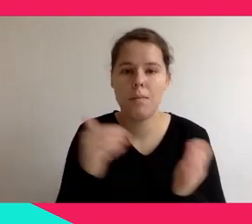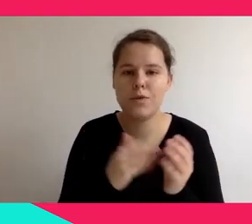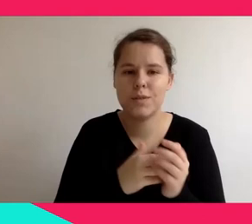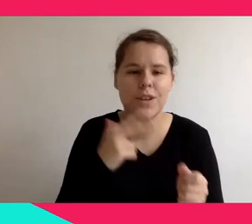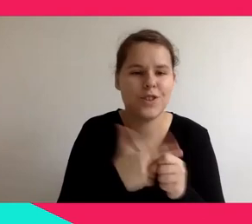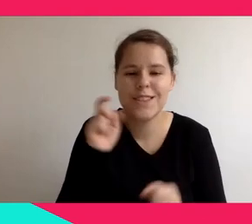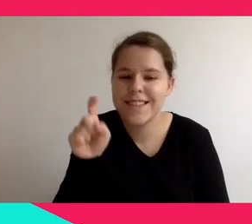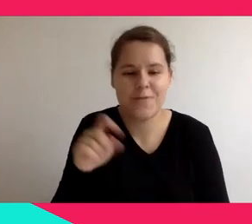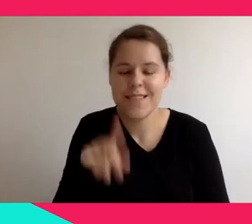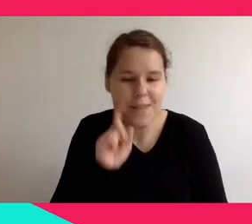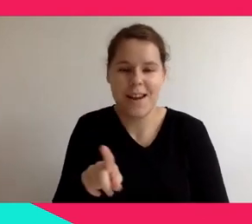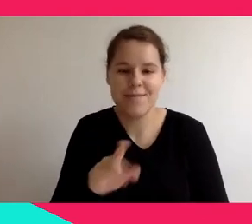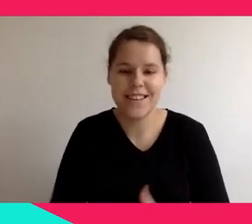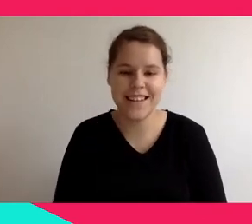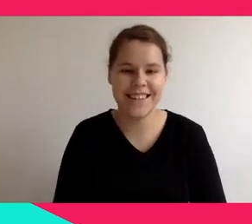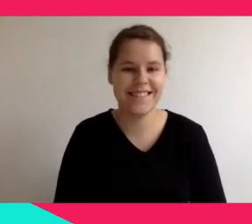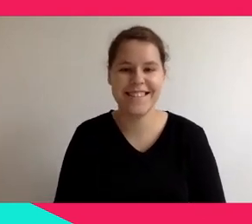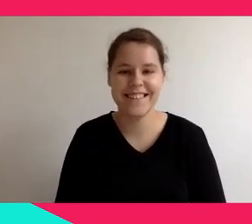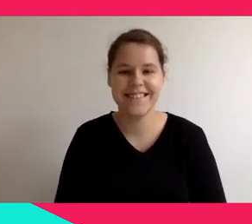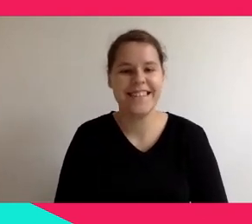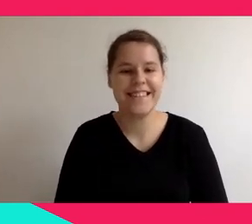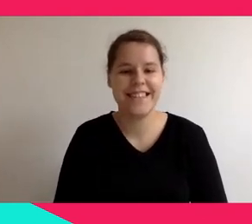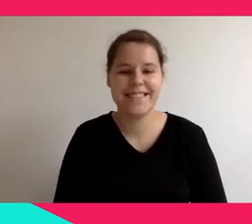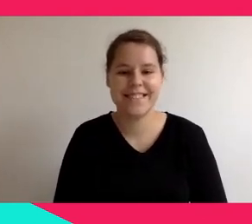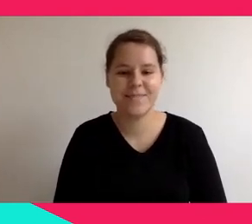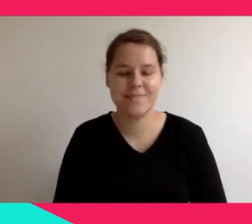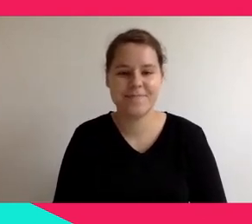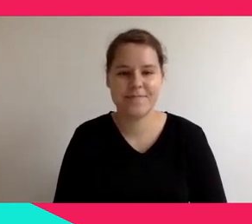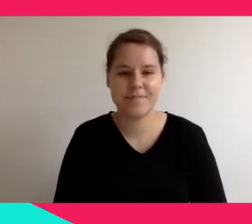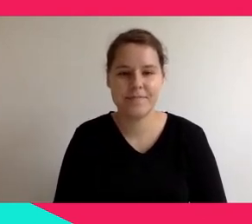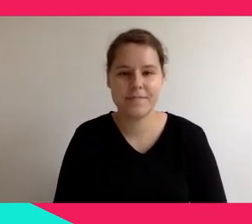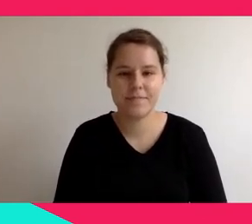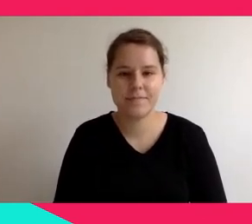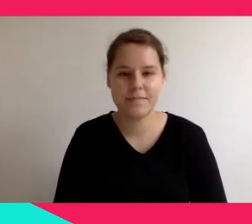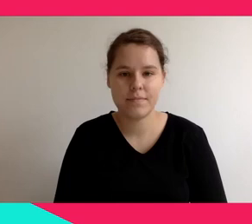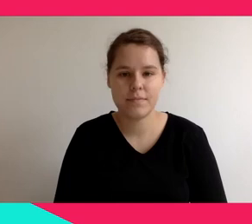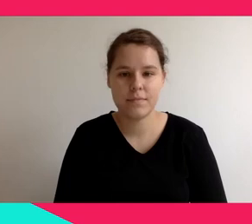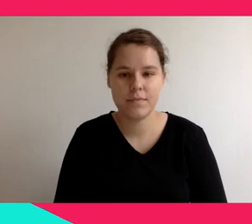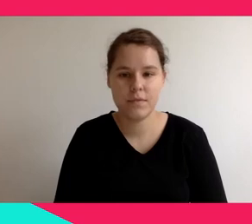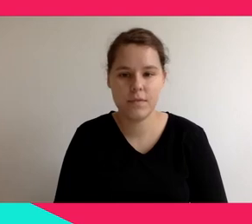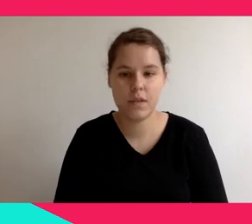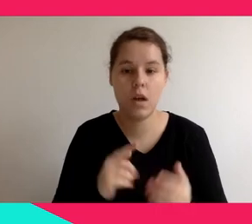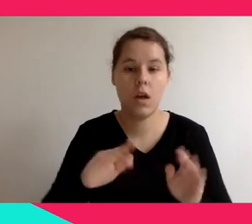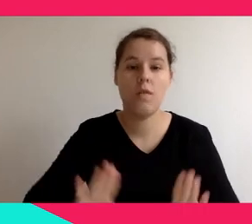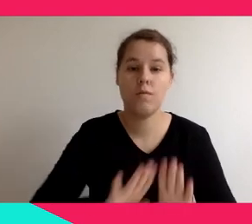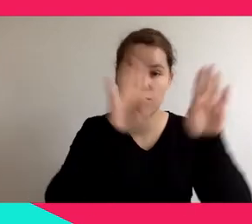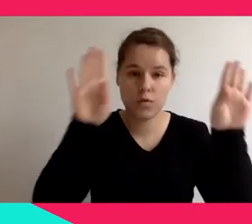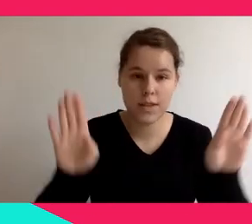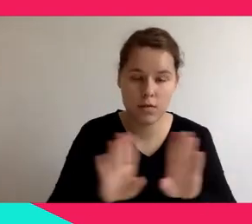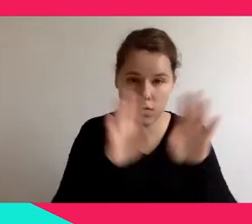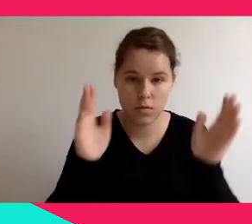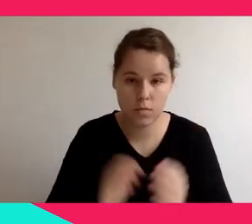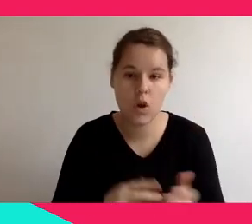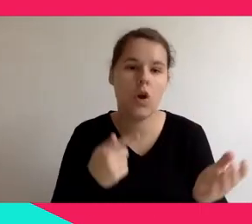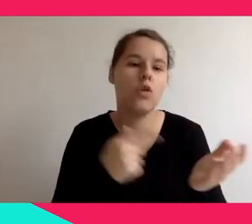a topic that's often taboo in the museum ecosystem, which is entertainment. This